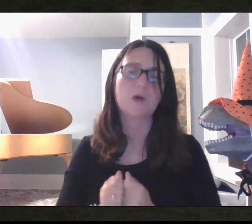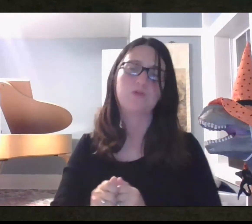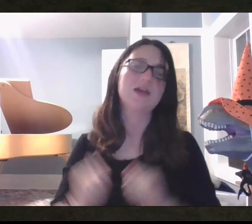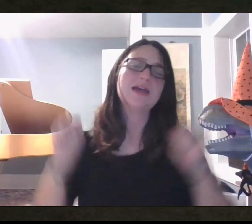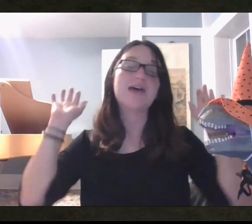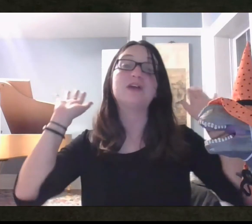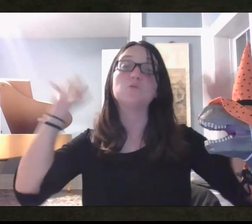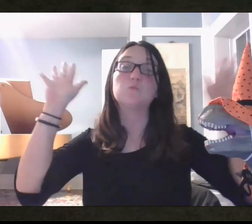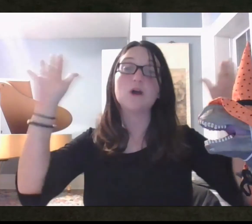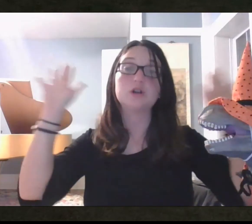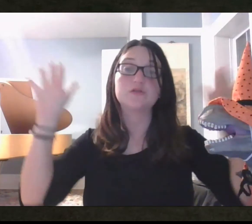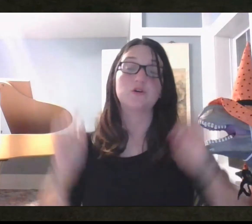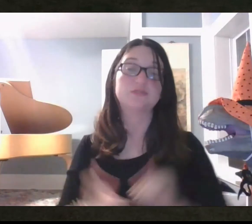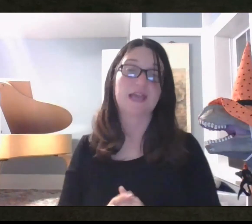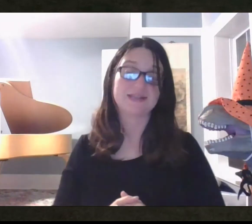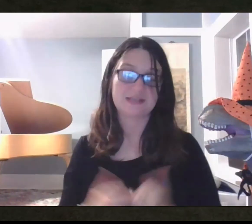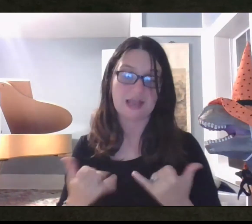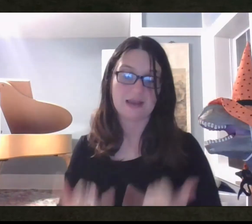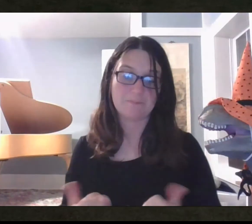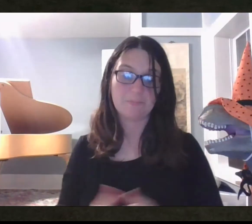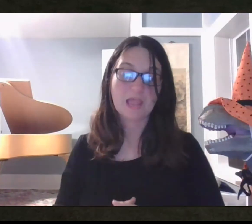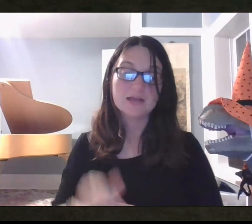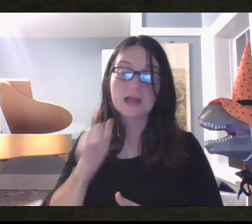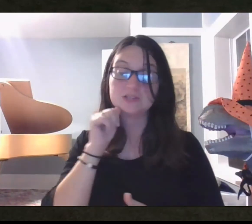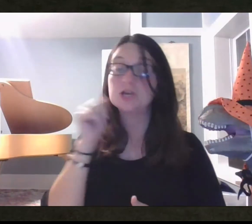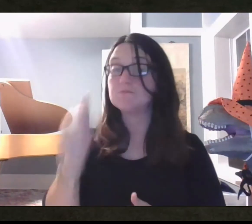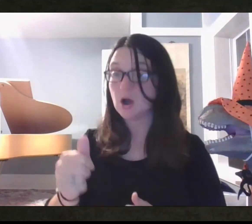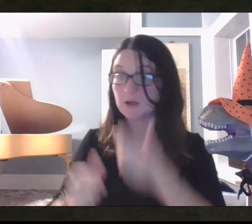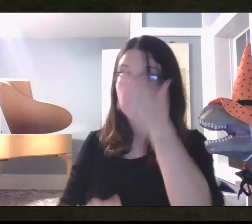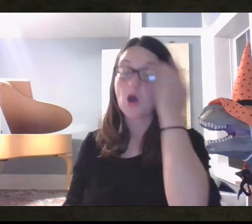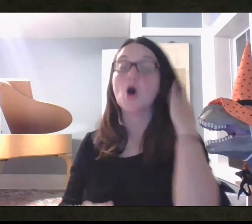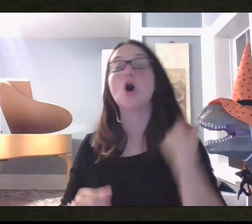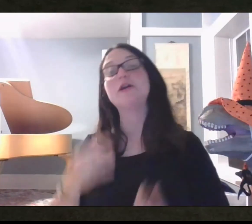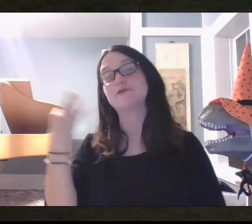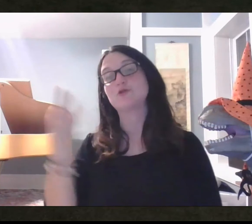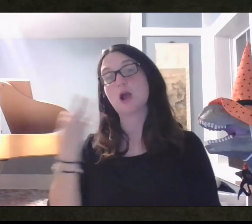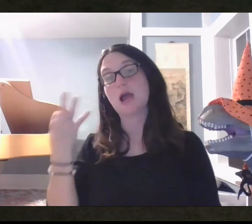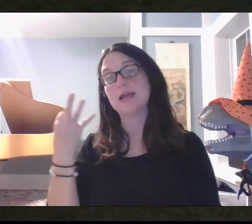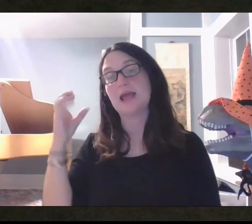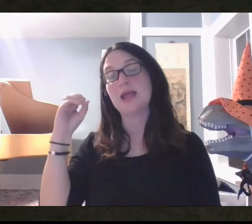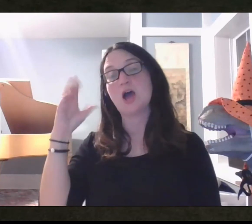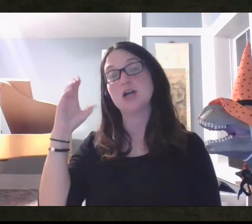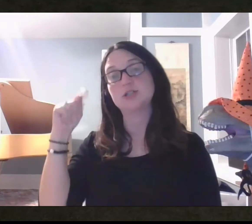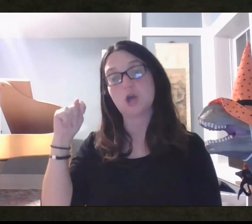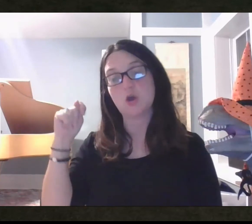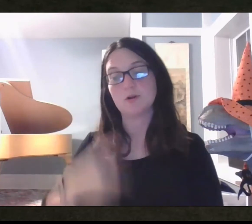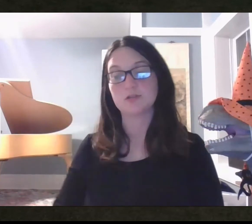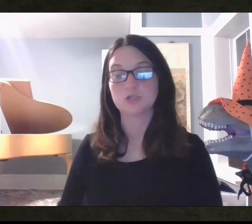that you both have a wonderful day today. Now, tomorrow, on Friday,